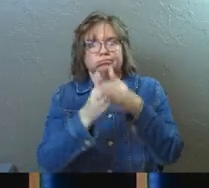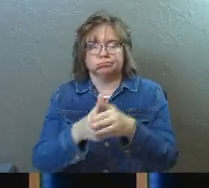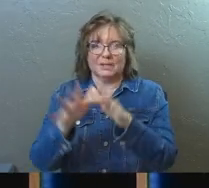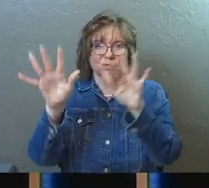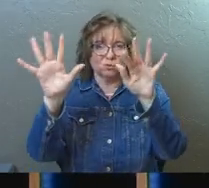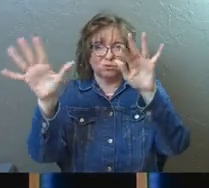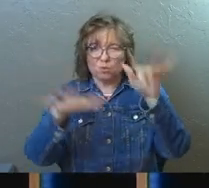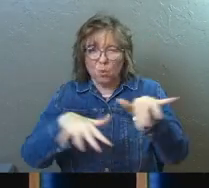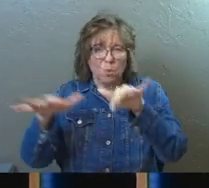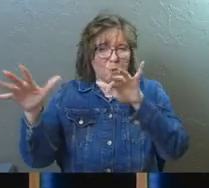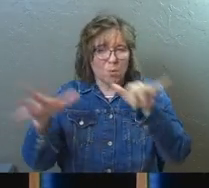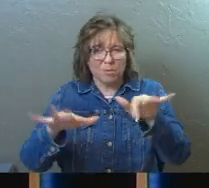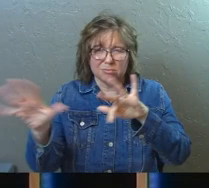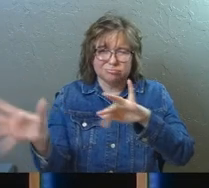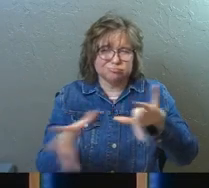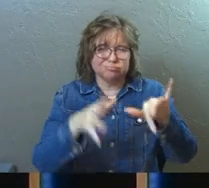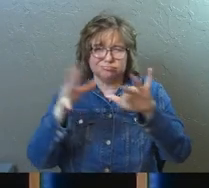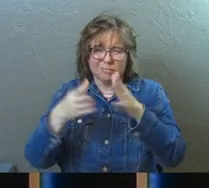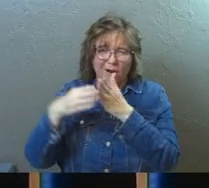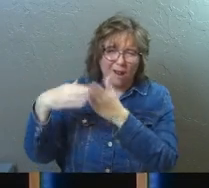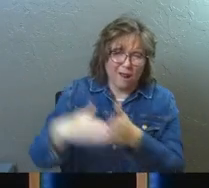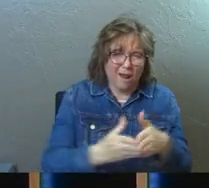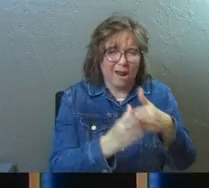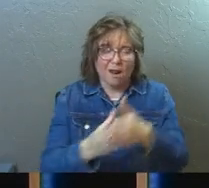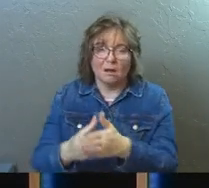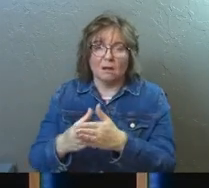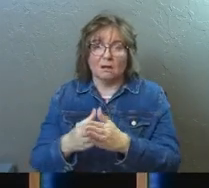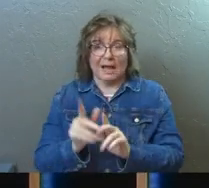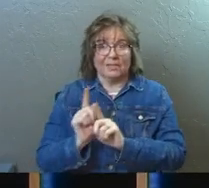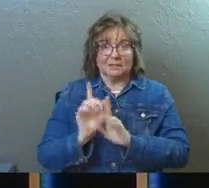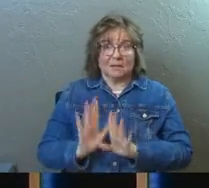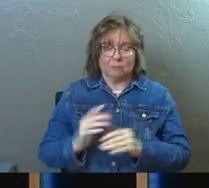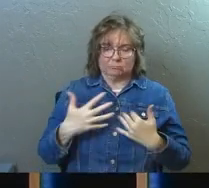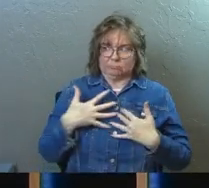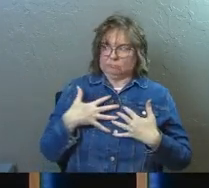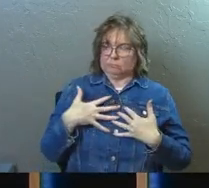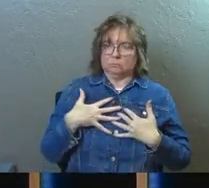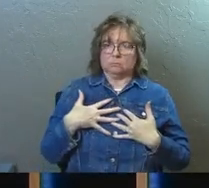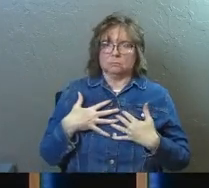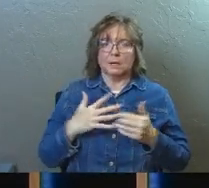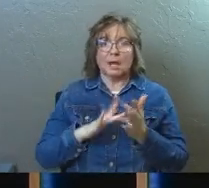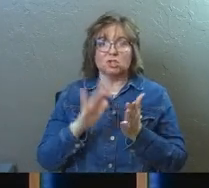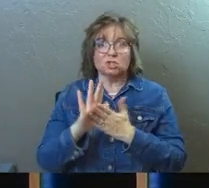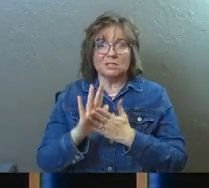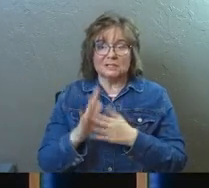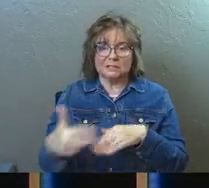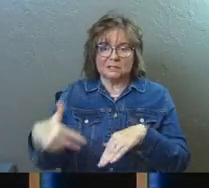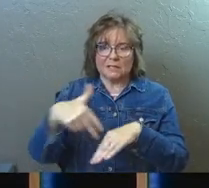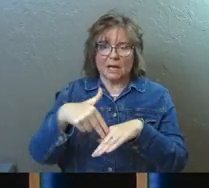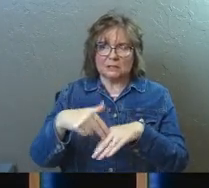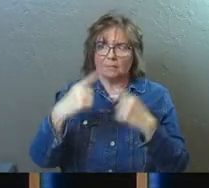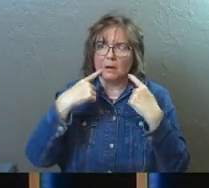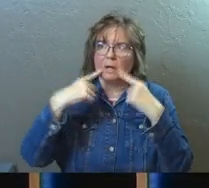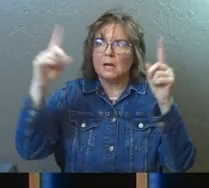afraid and they couldn't handle the storm. And Jesus gets up and Jesus talked to the weather.